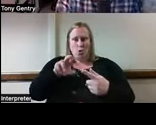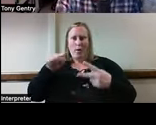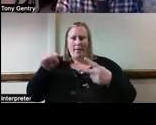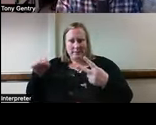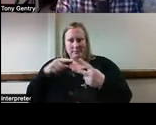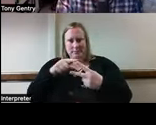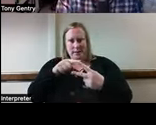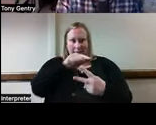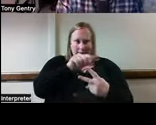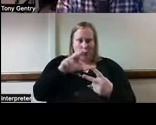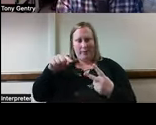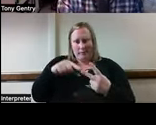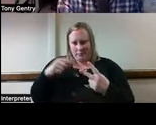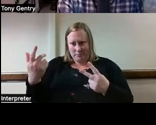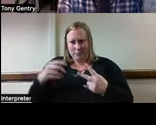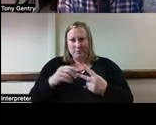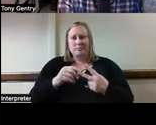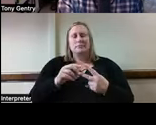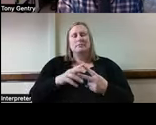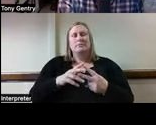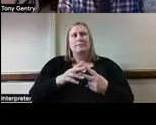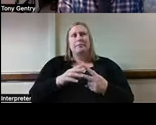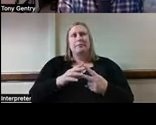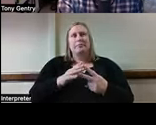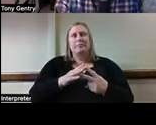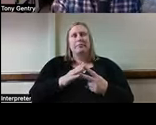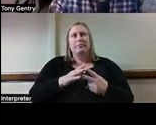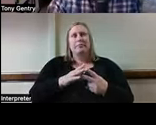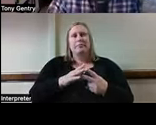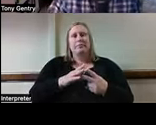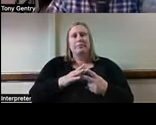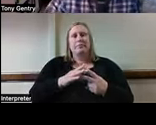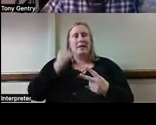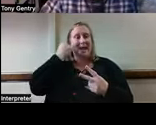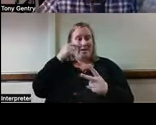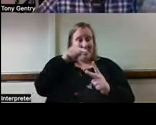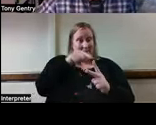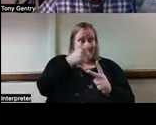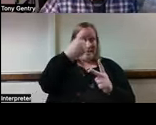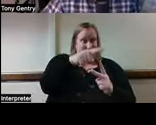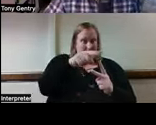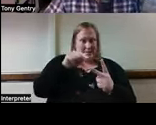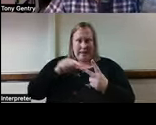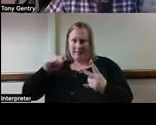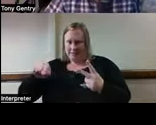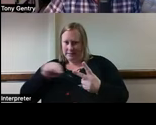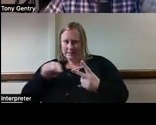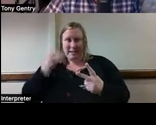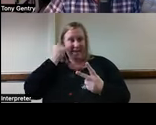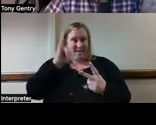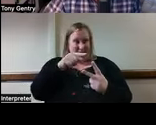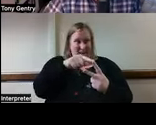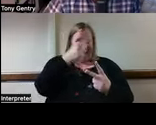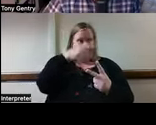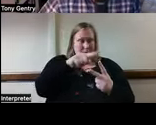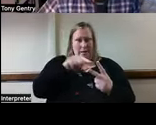So in this, in this case, if this, if this happens, this, if this happens, that. So